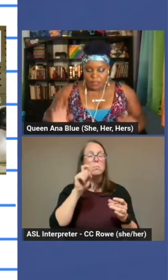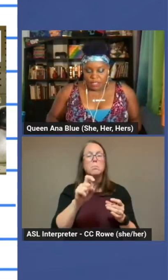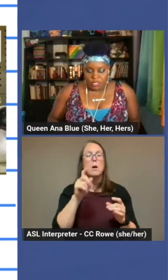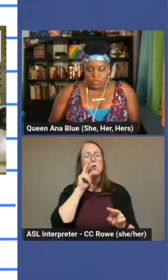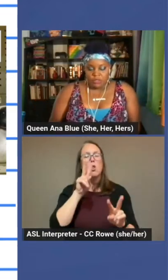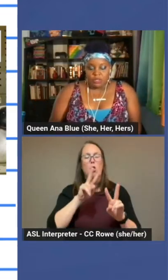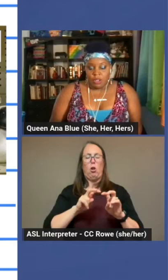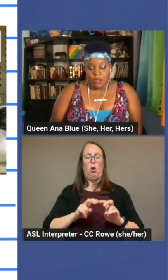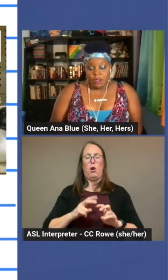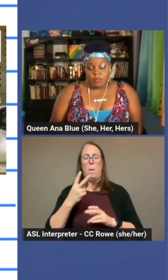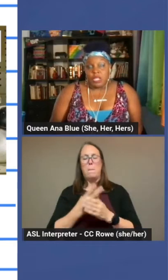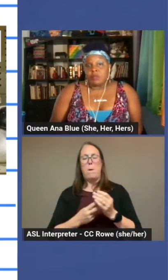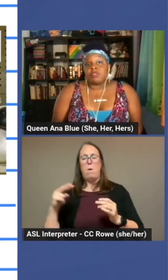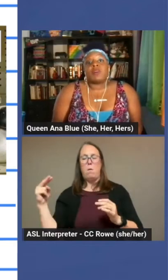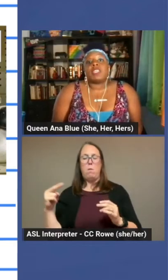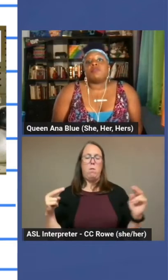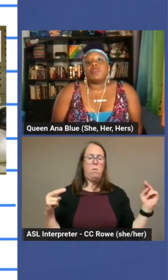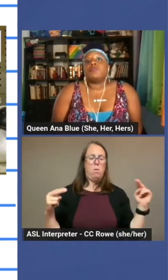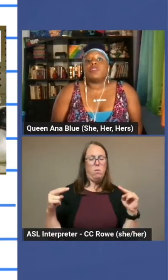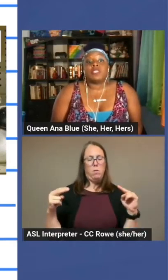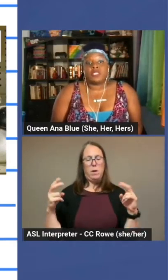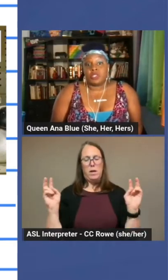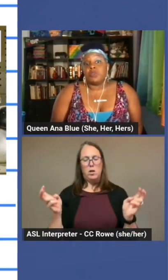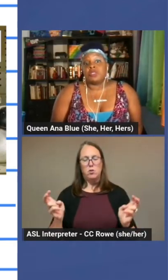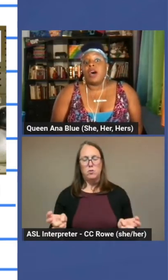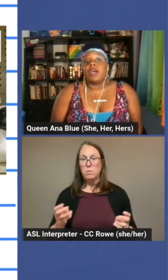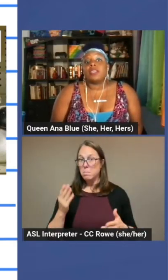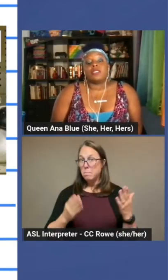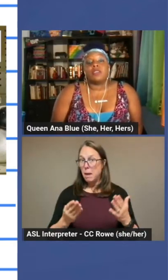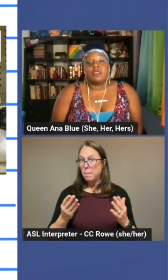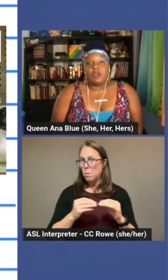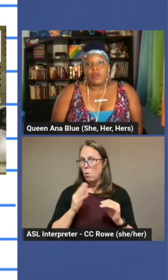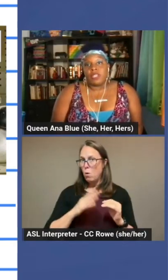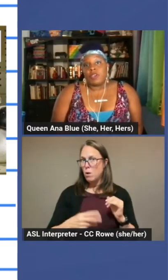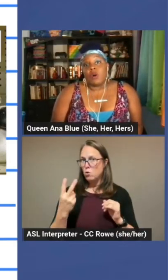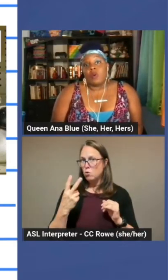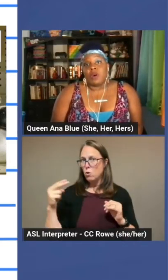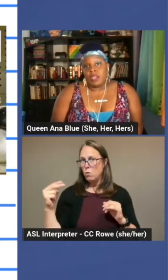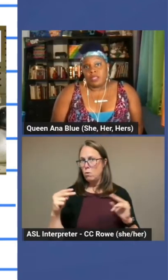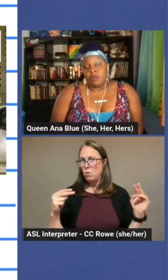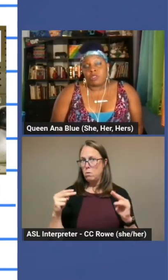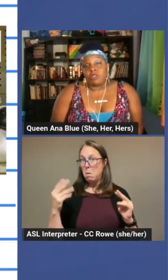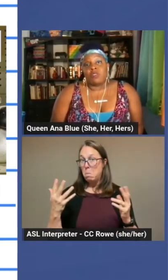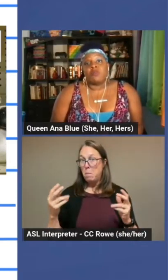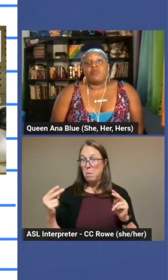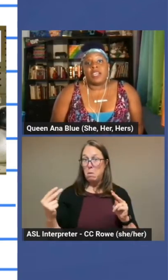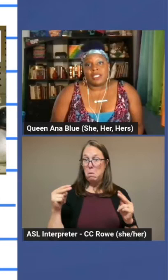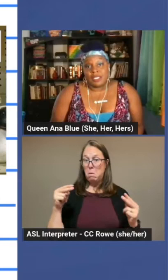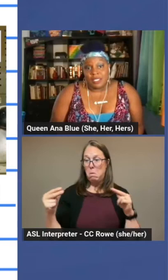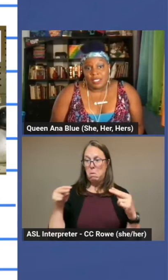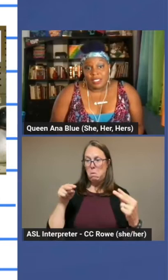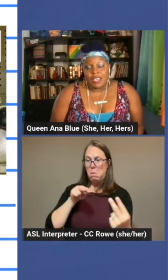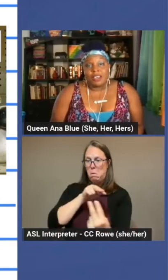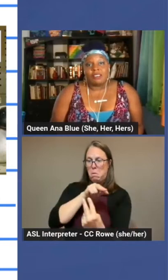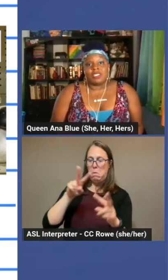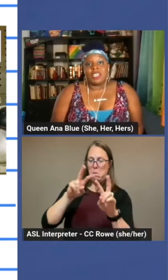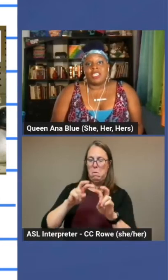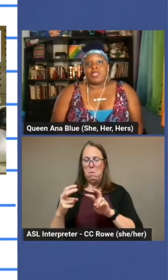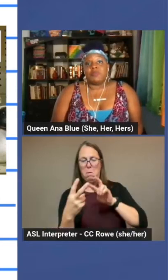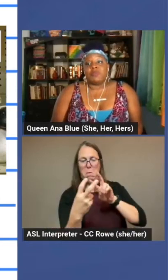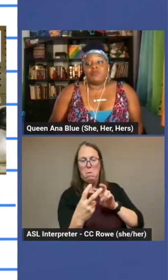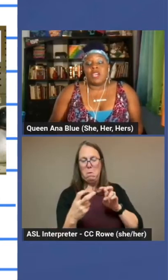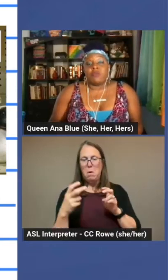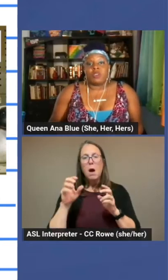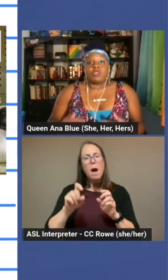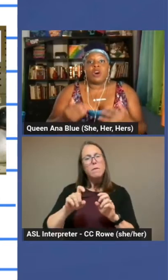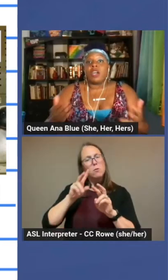of issues. Or sometimes there might even be more than just two sides. We need to be open-minded, watch our own biases, understand